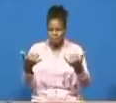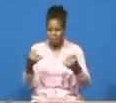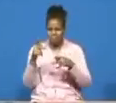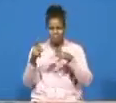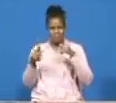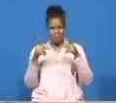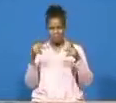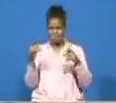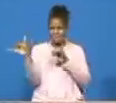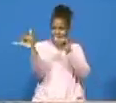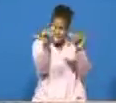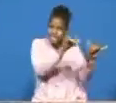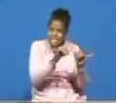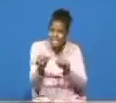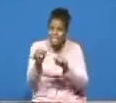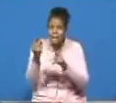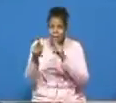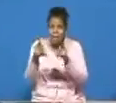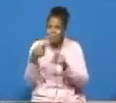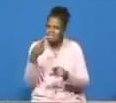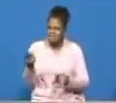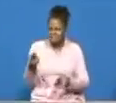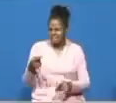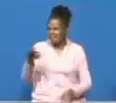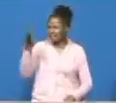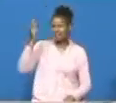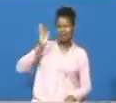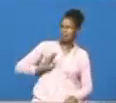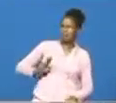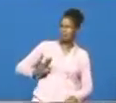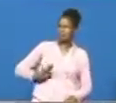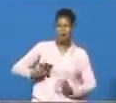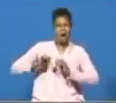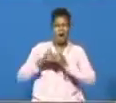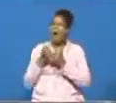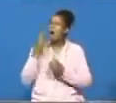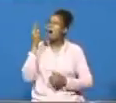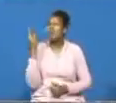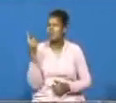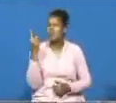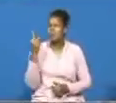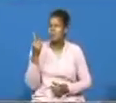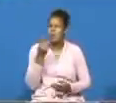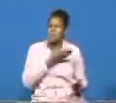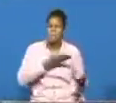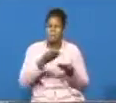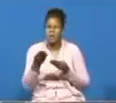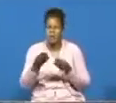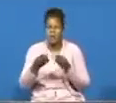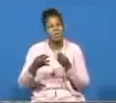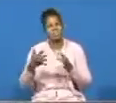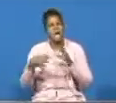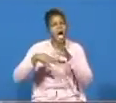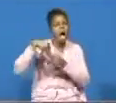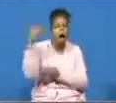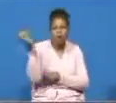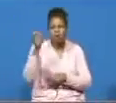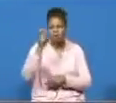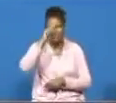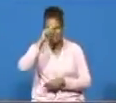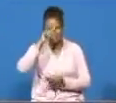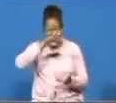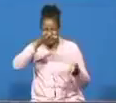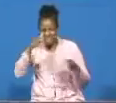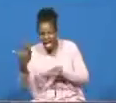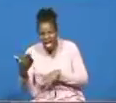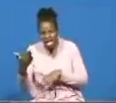people the same people are saying oh god how is it that you have brought us you have brought us to die